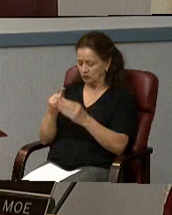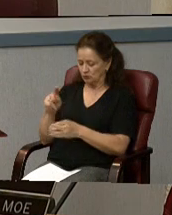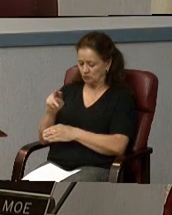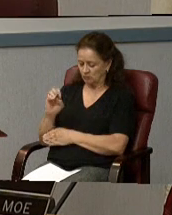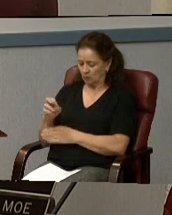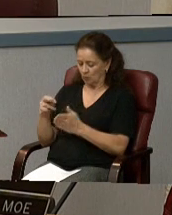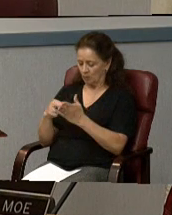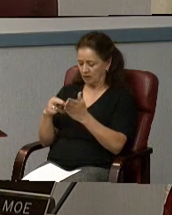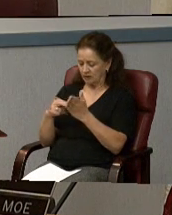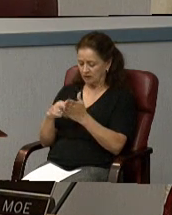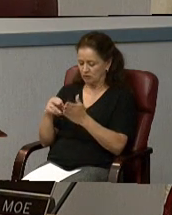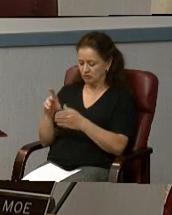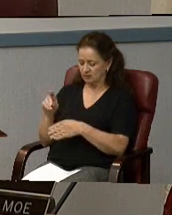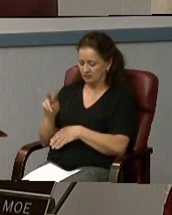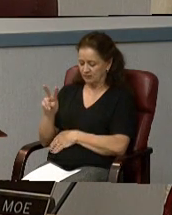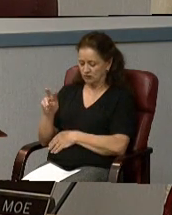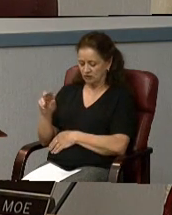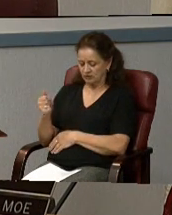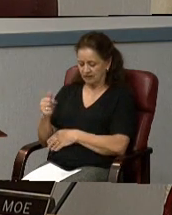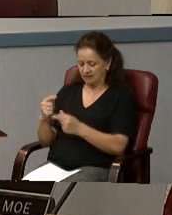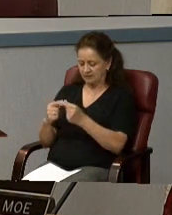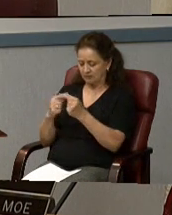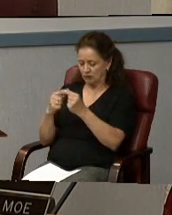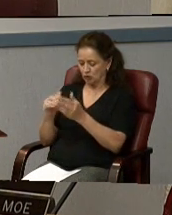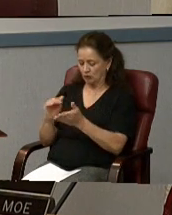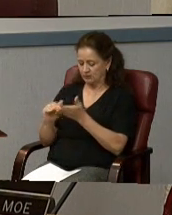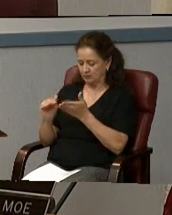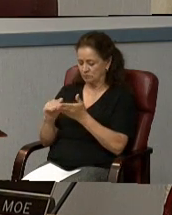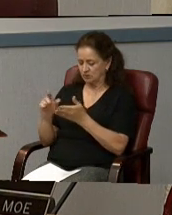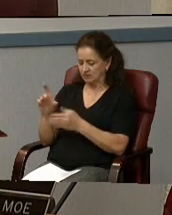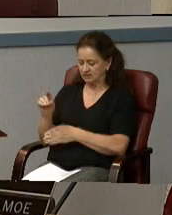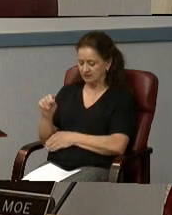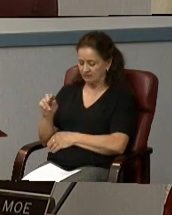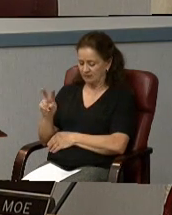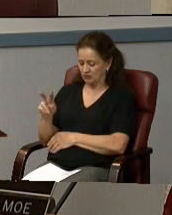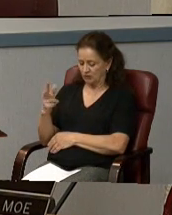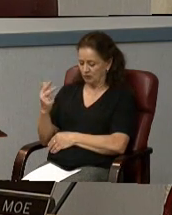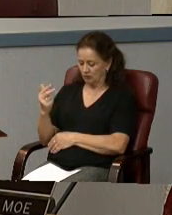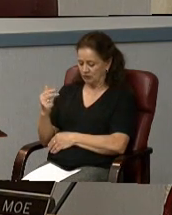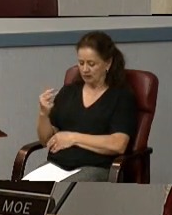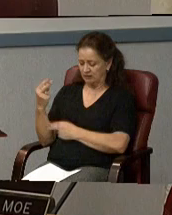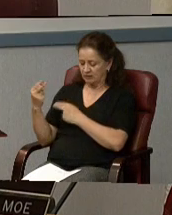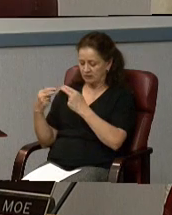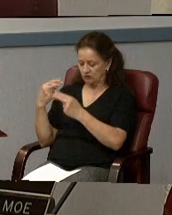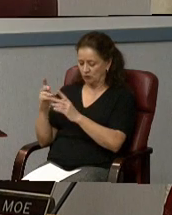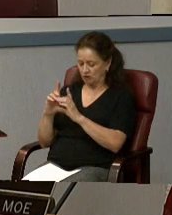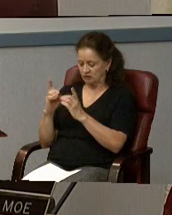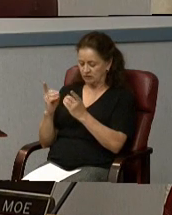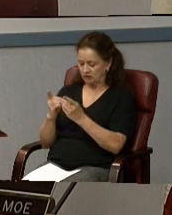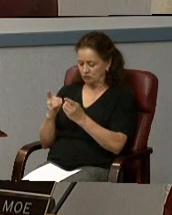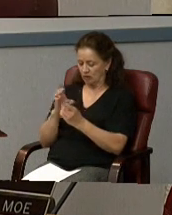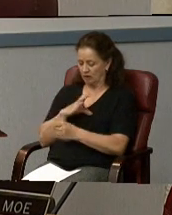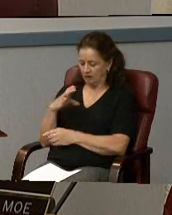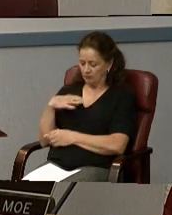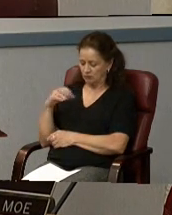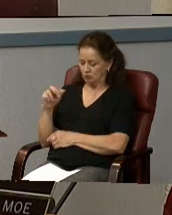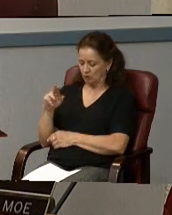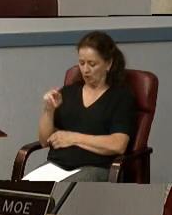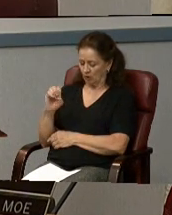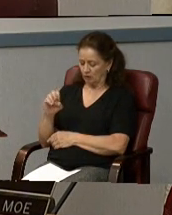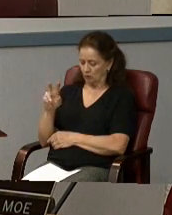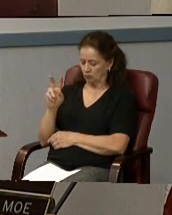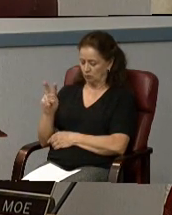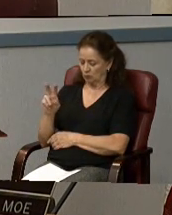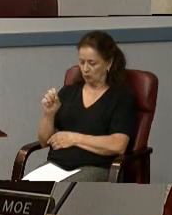10, Special Exceptions, Division 13, Historic District Commission, Article 2, Subdivisions,